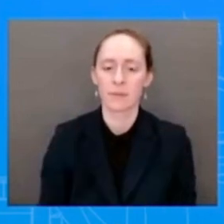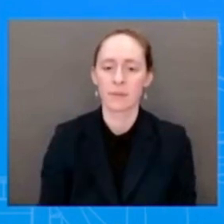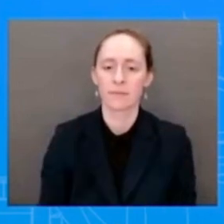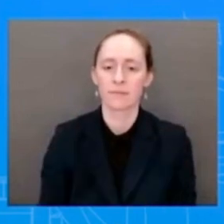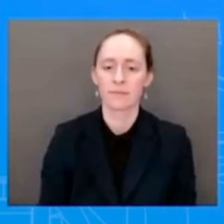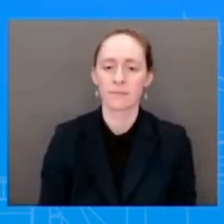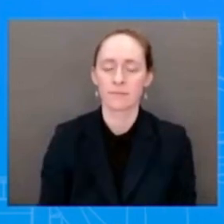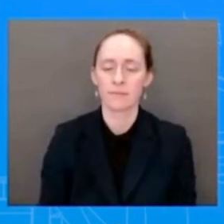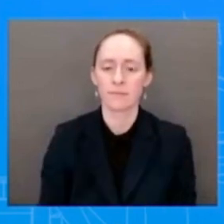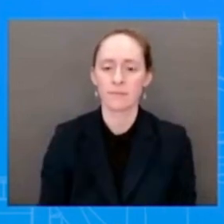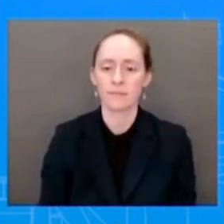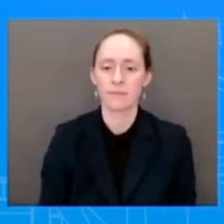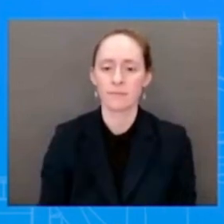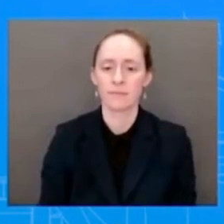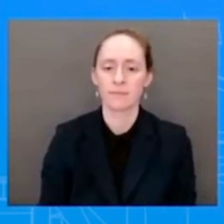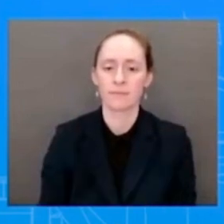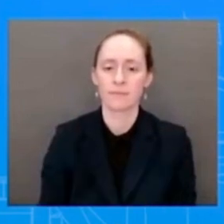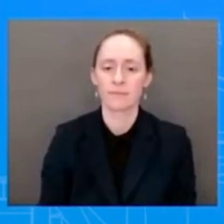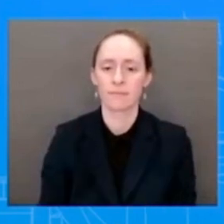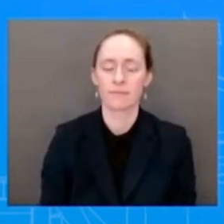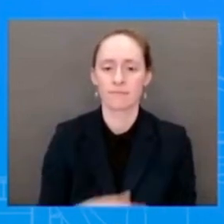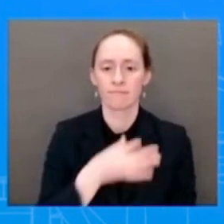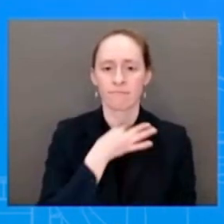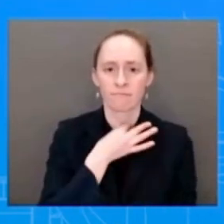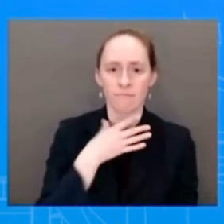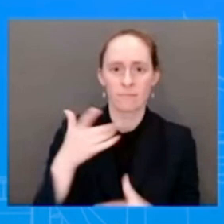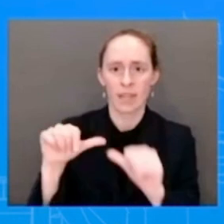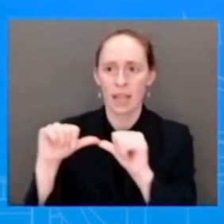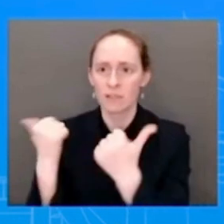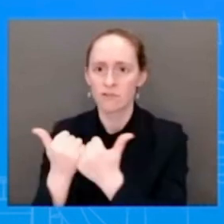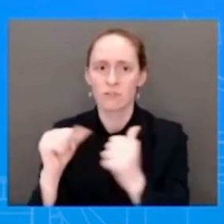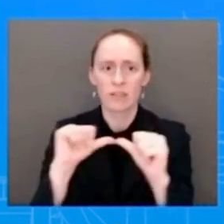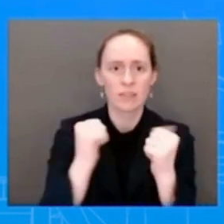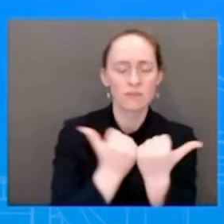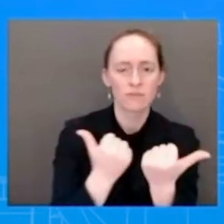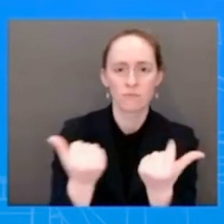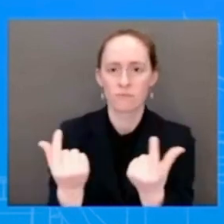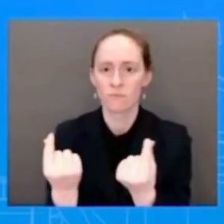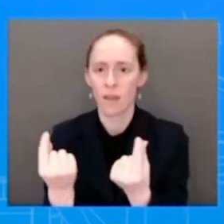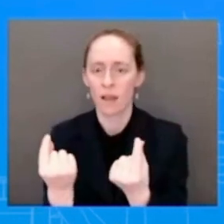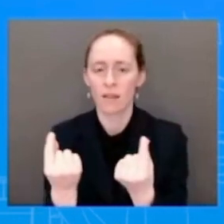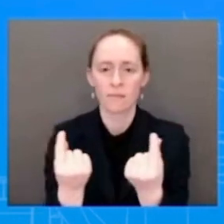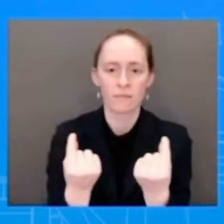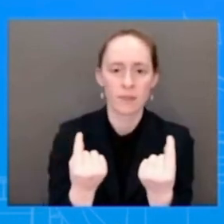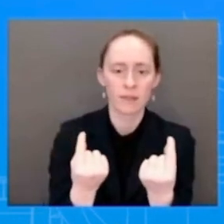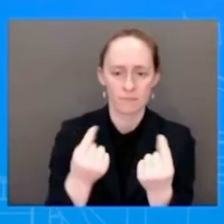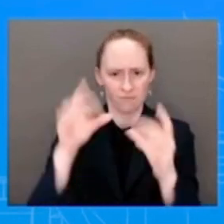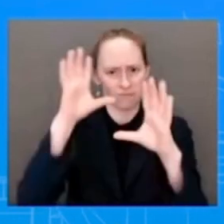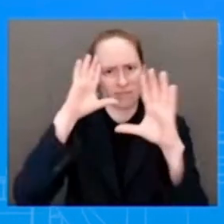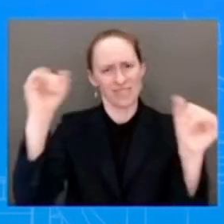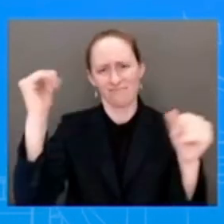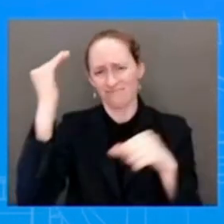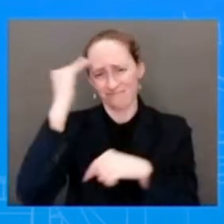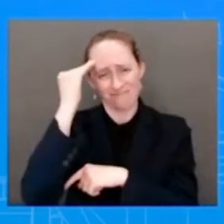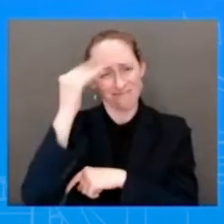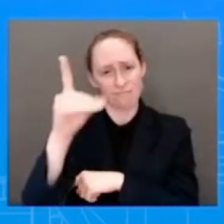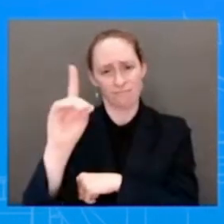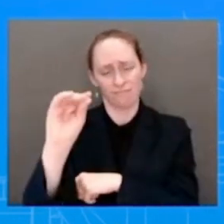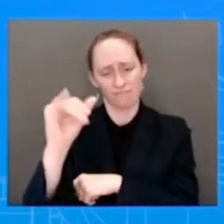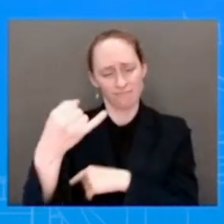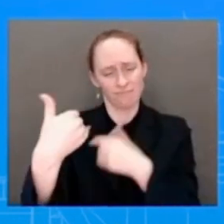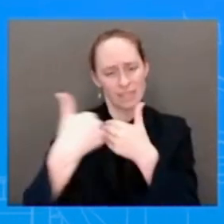look, this is a president, and I said this before, that believes in the independence of the Department of Justice or any enforcement